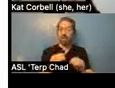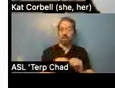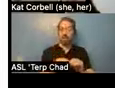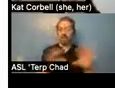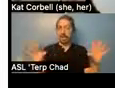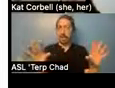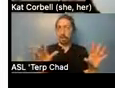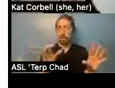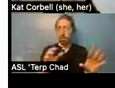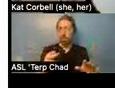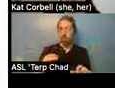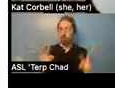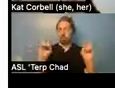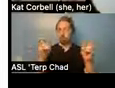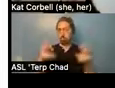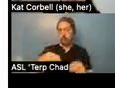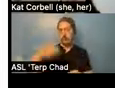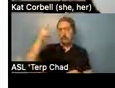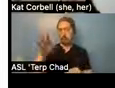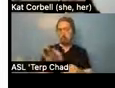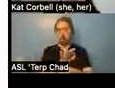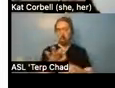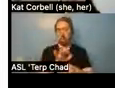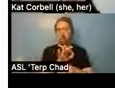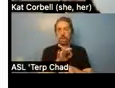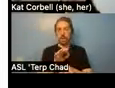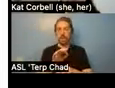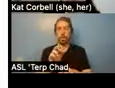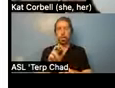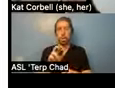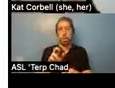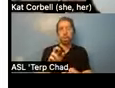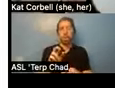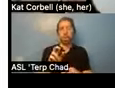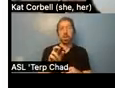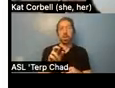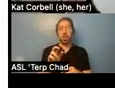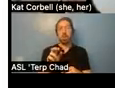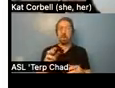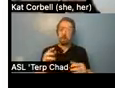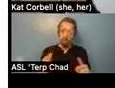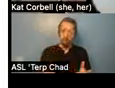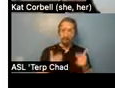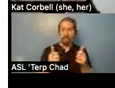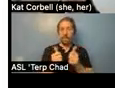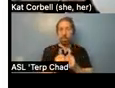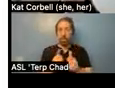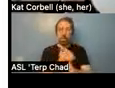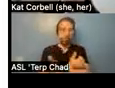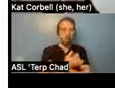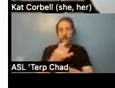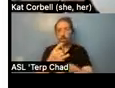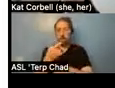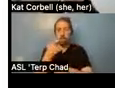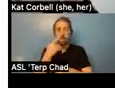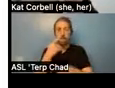have, are living with, um, substance use issues. And so the creaming is kind of like, we'll take the people that we think are going to be best